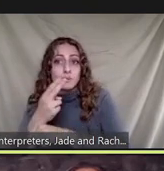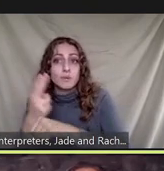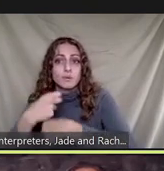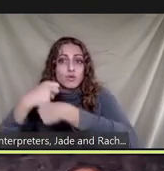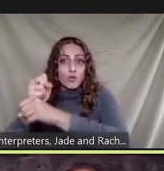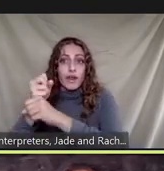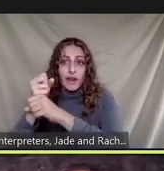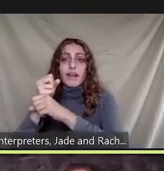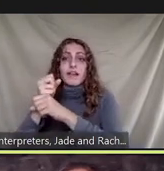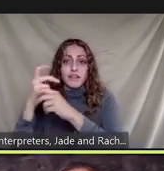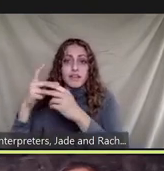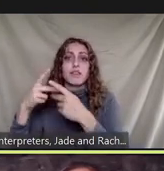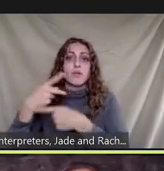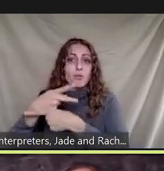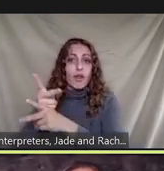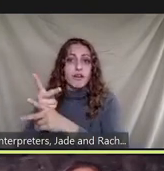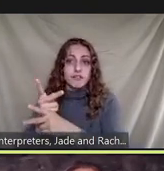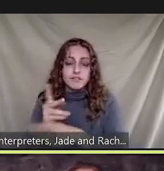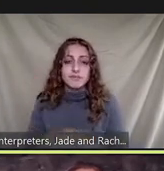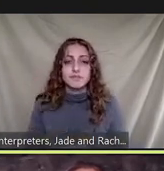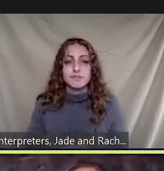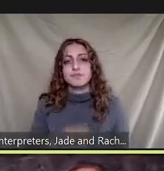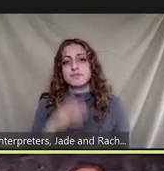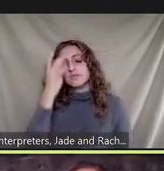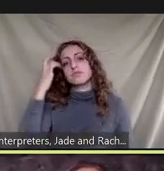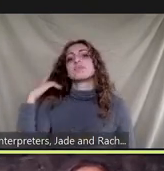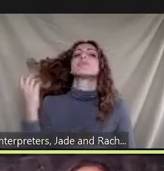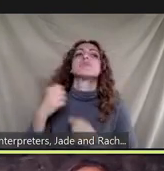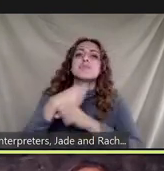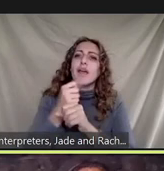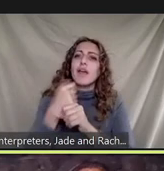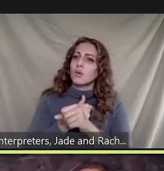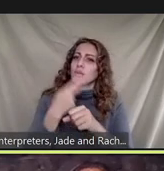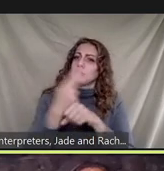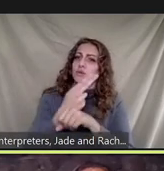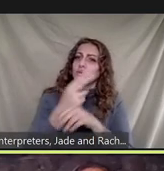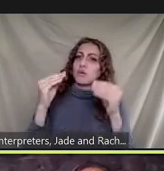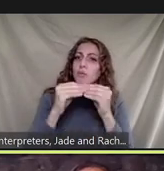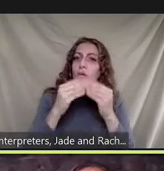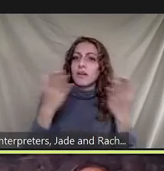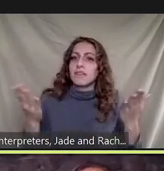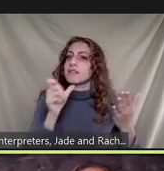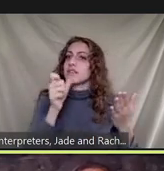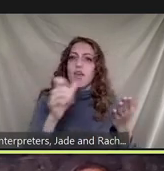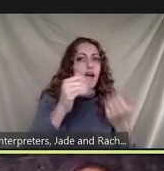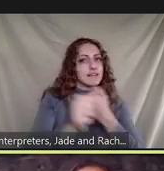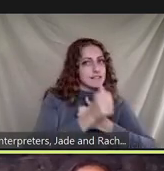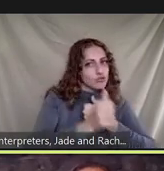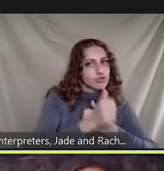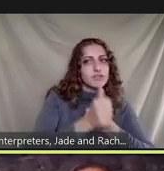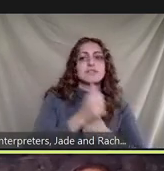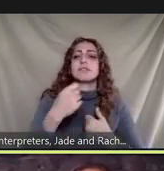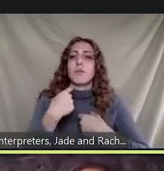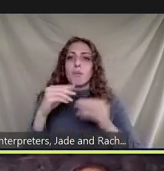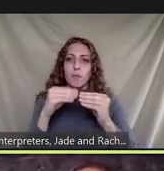how do we move towards things that are more benign inherently safer so we're less concerned about controlling the